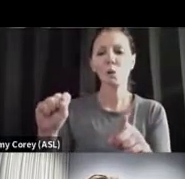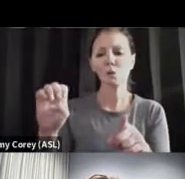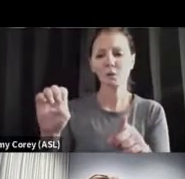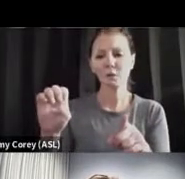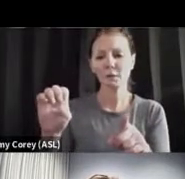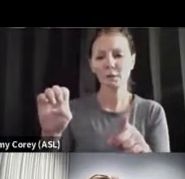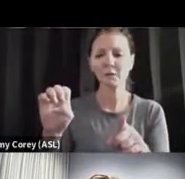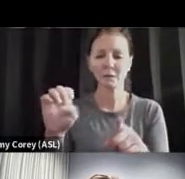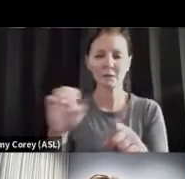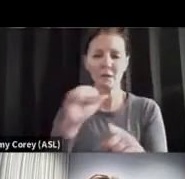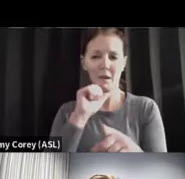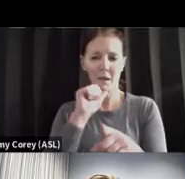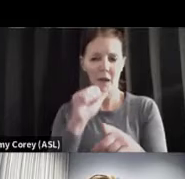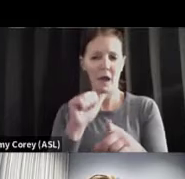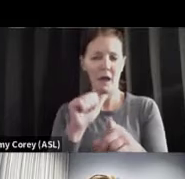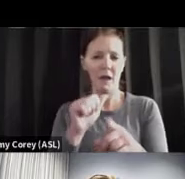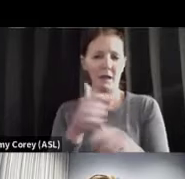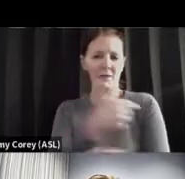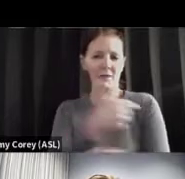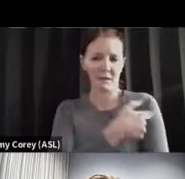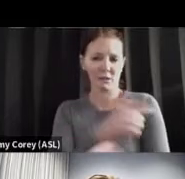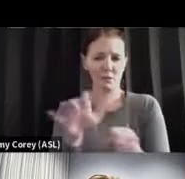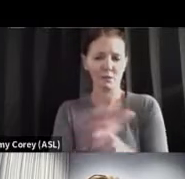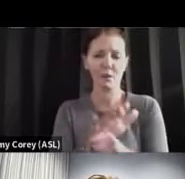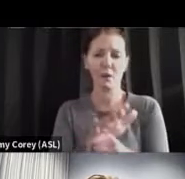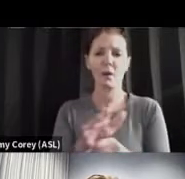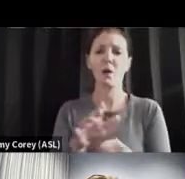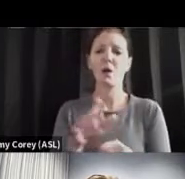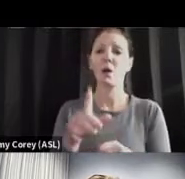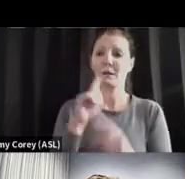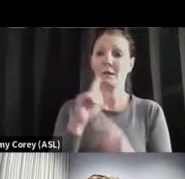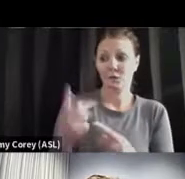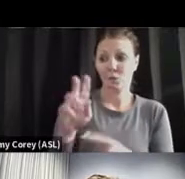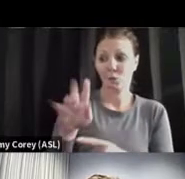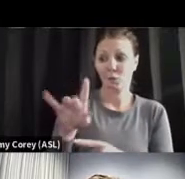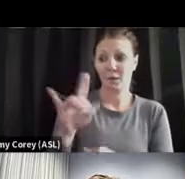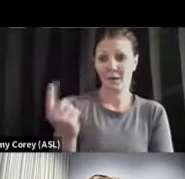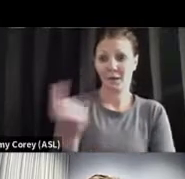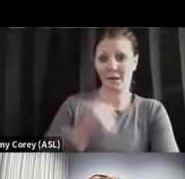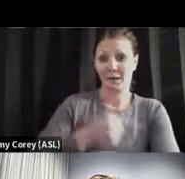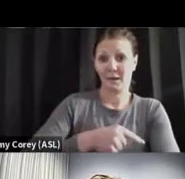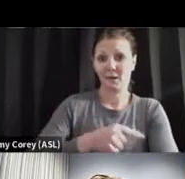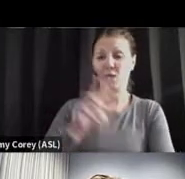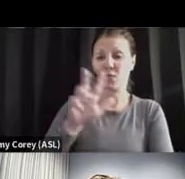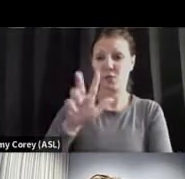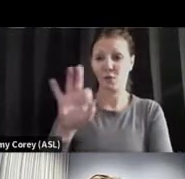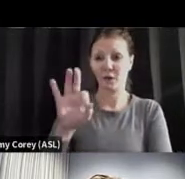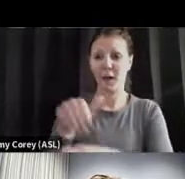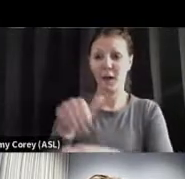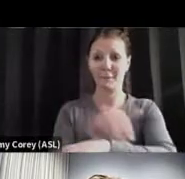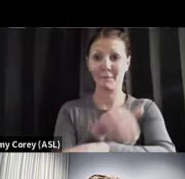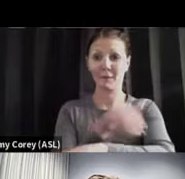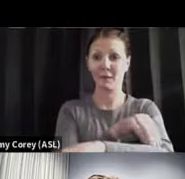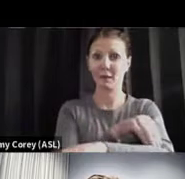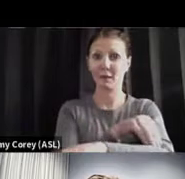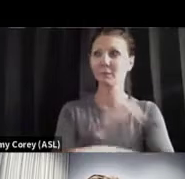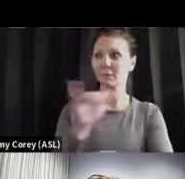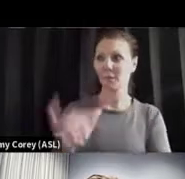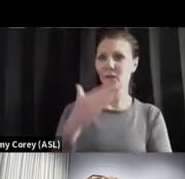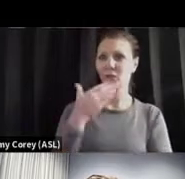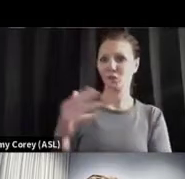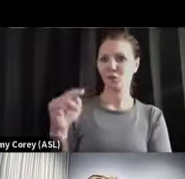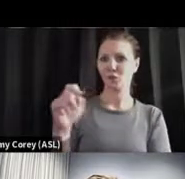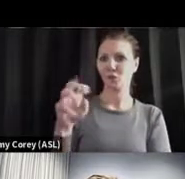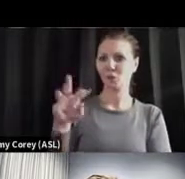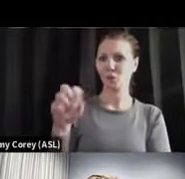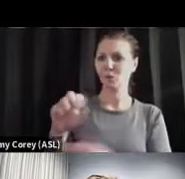US. And in the last 28 days, 39 million doses have been administered. That's good news because we're going in the right direction from that perspective. And then you